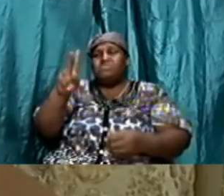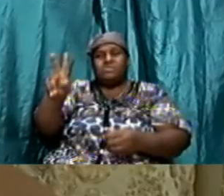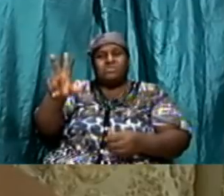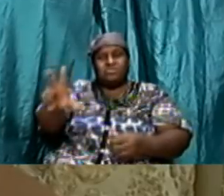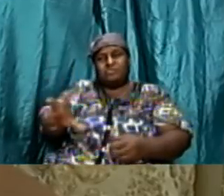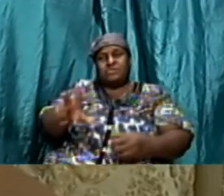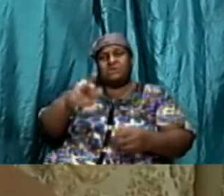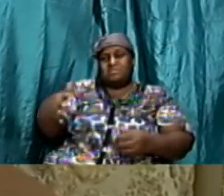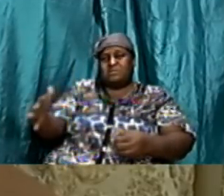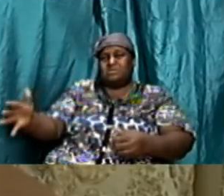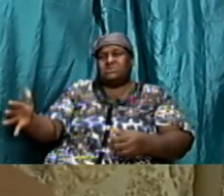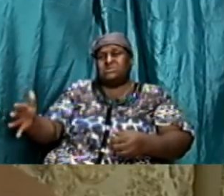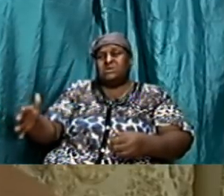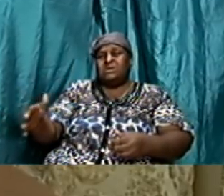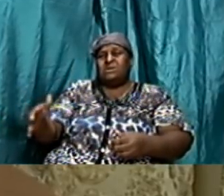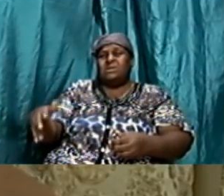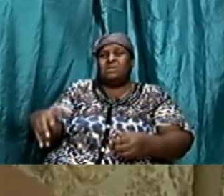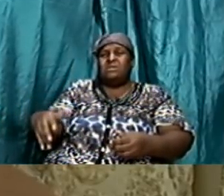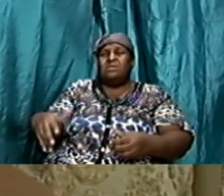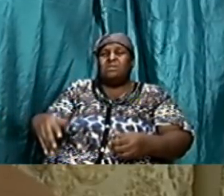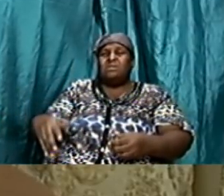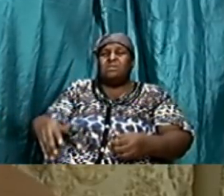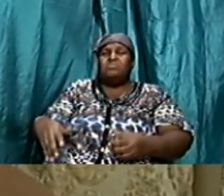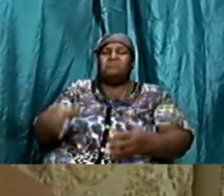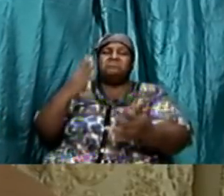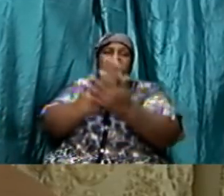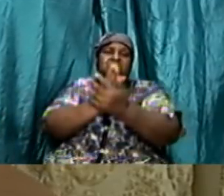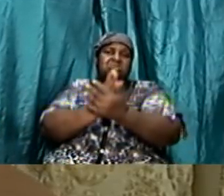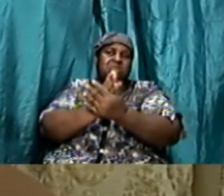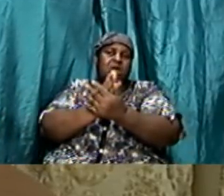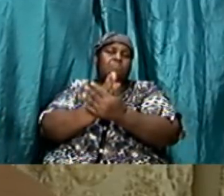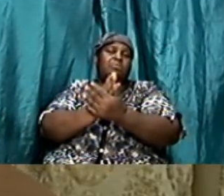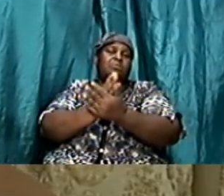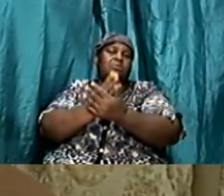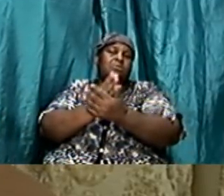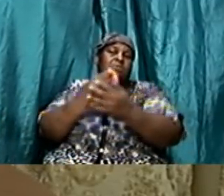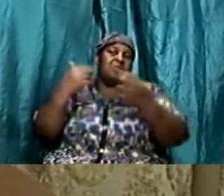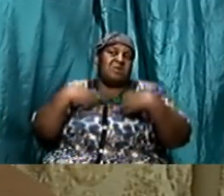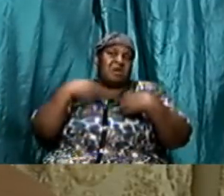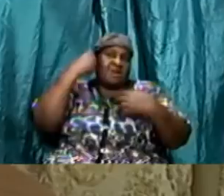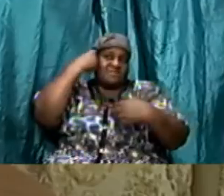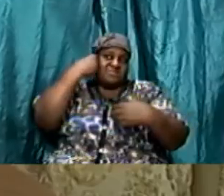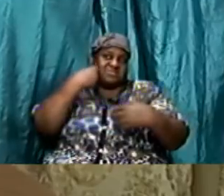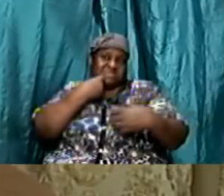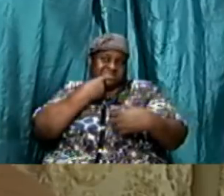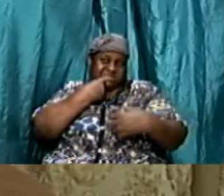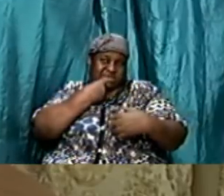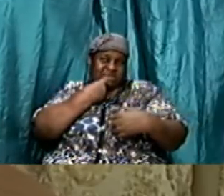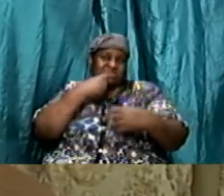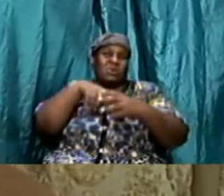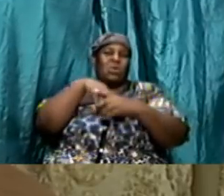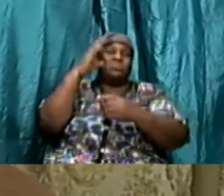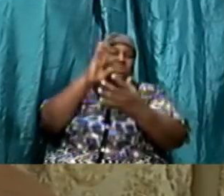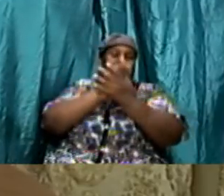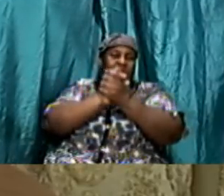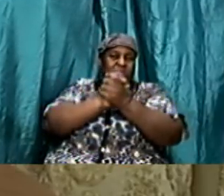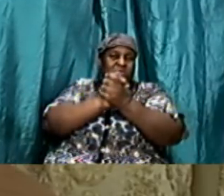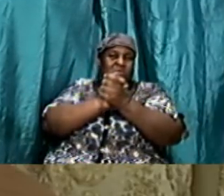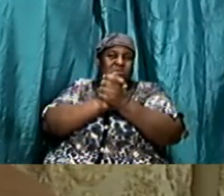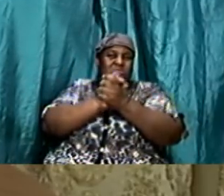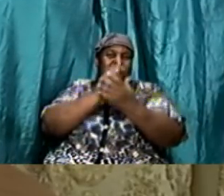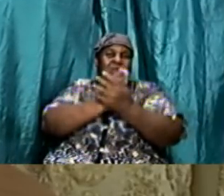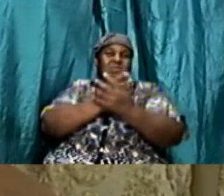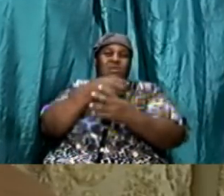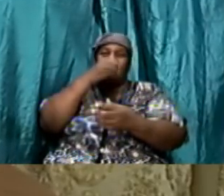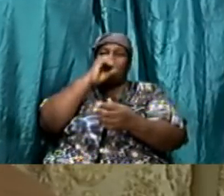that they must abstain from fornication and things strangled and blood and things that offer to idols and so on and